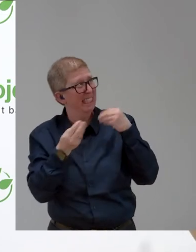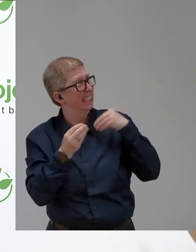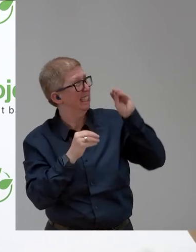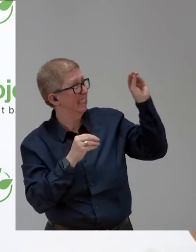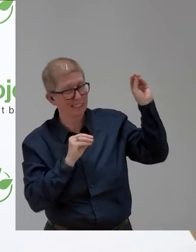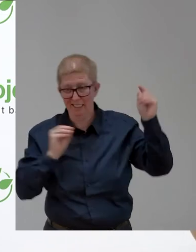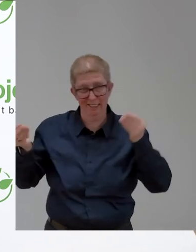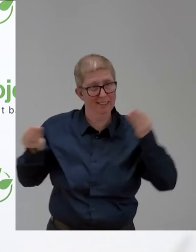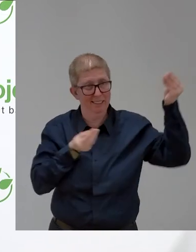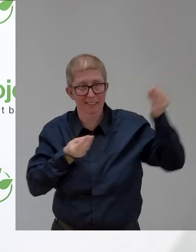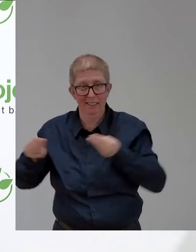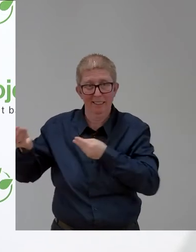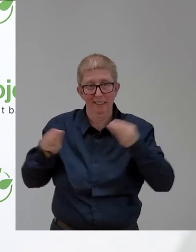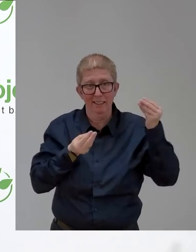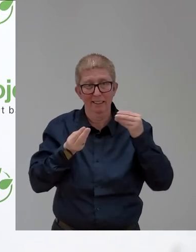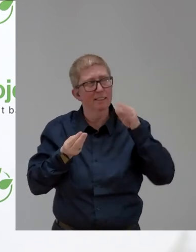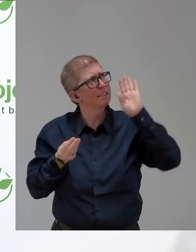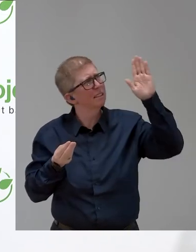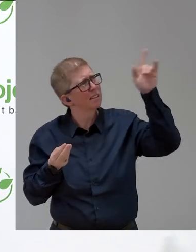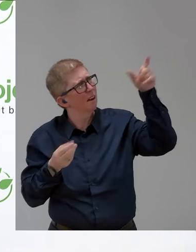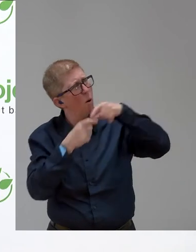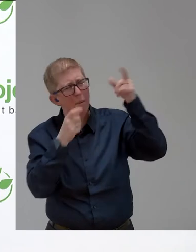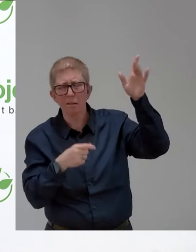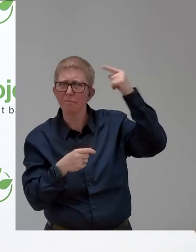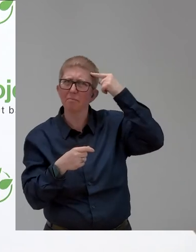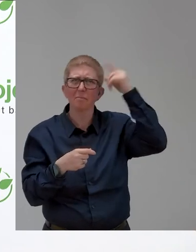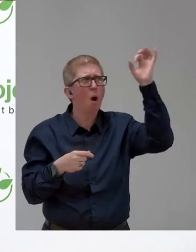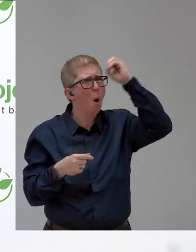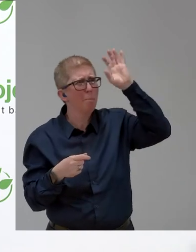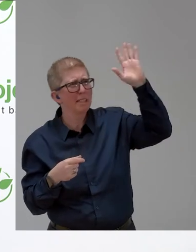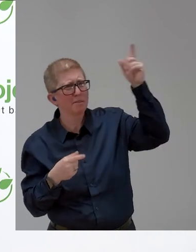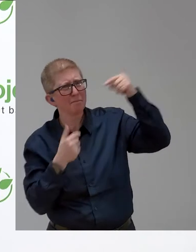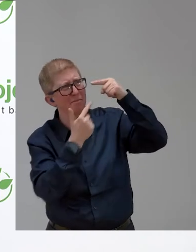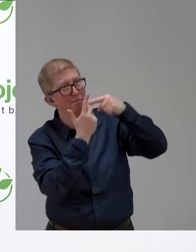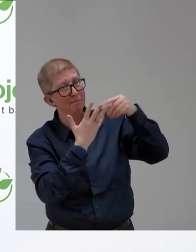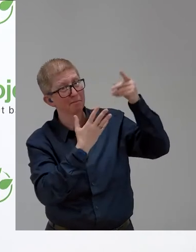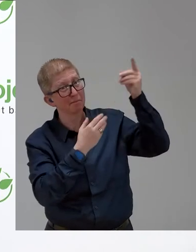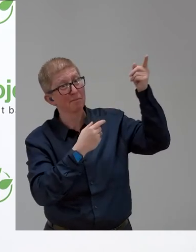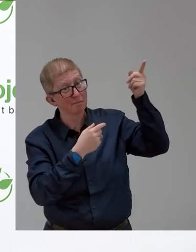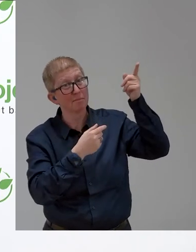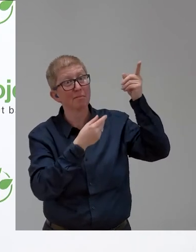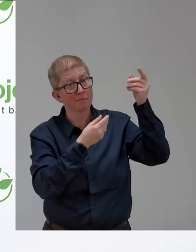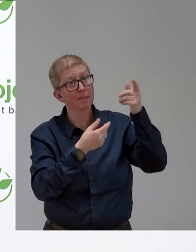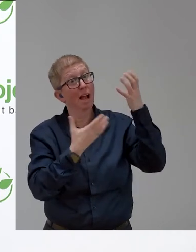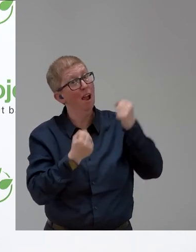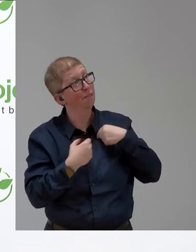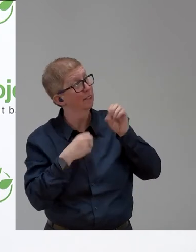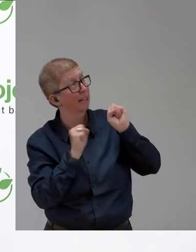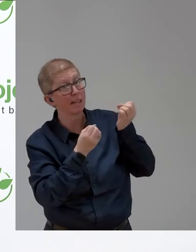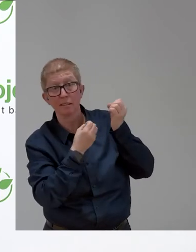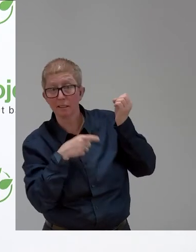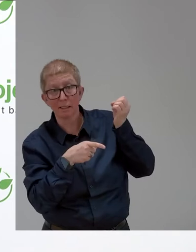employers about the greatness and opportunities they will have to employ a person with a disability.